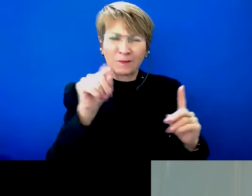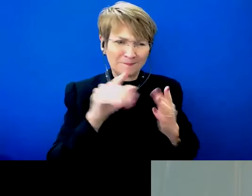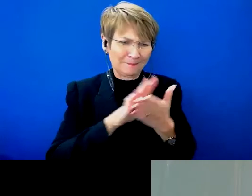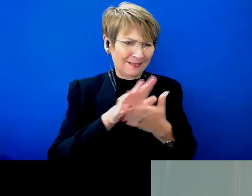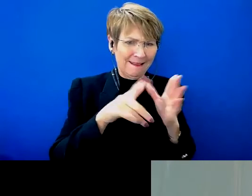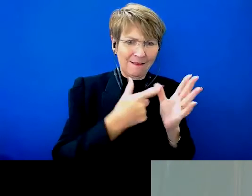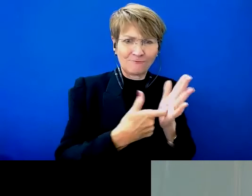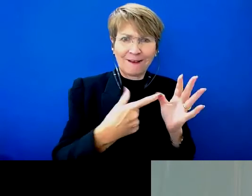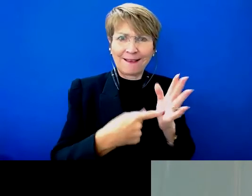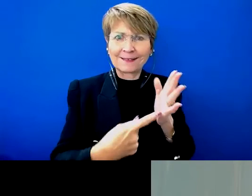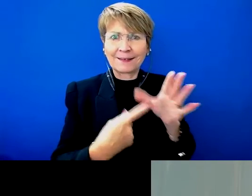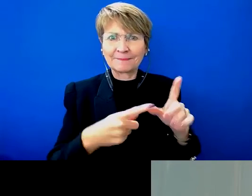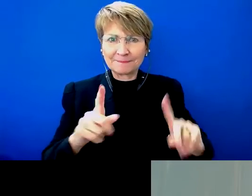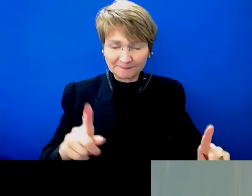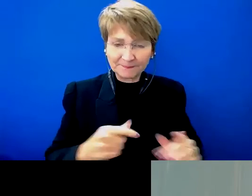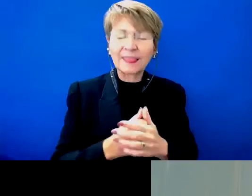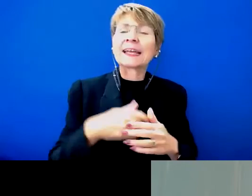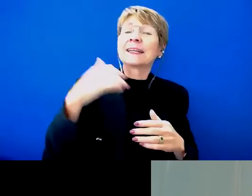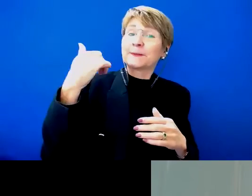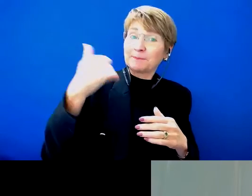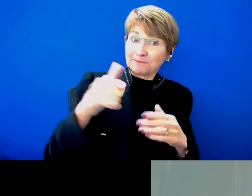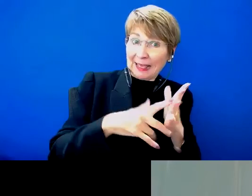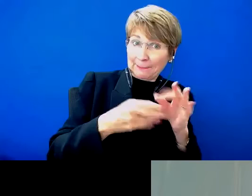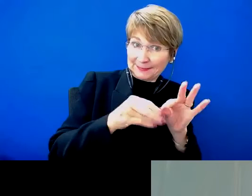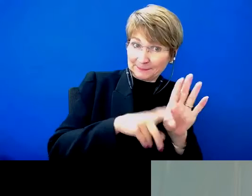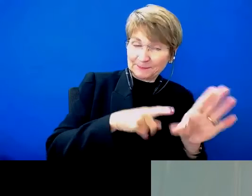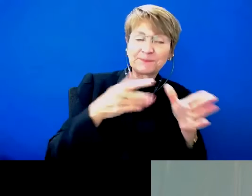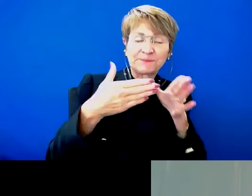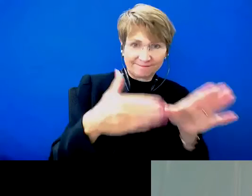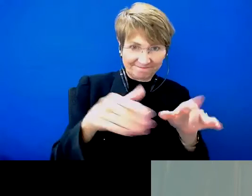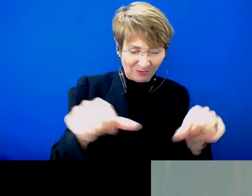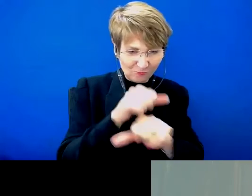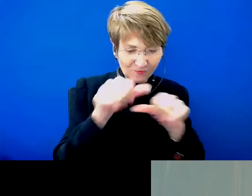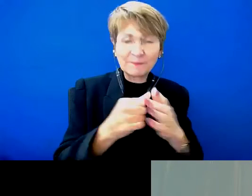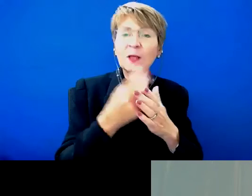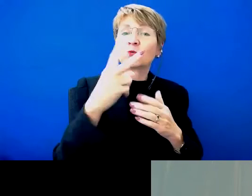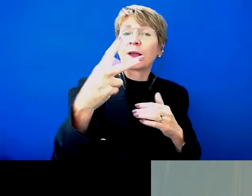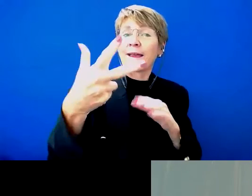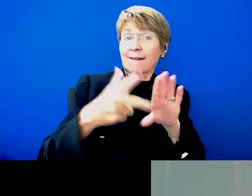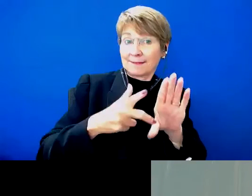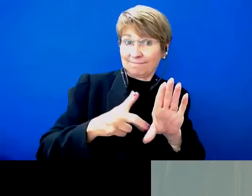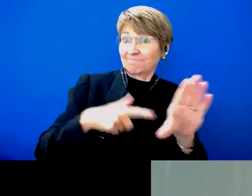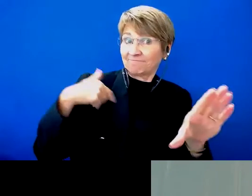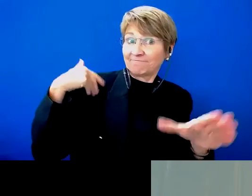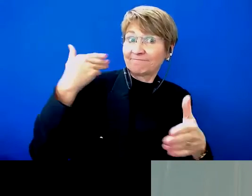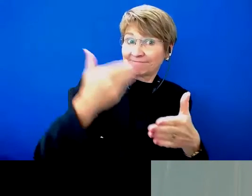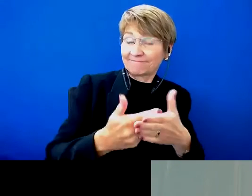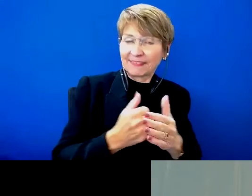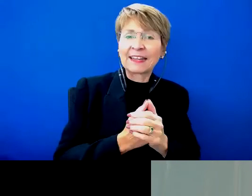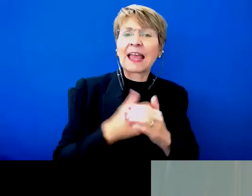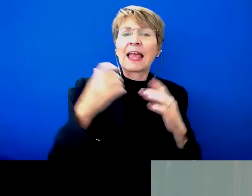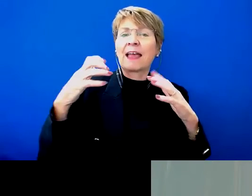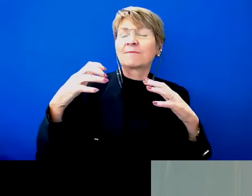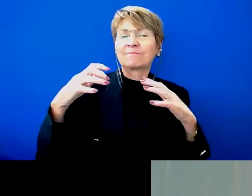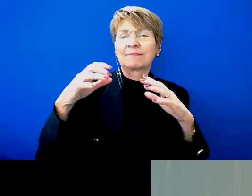Thanks, Lauren. Yes, ARATA is now about 28 years old. It's the national peak body for assistive technology